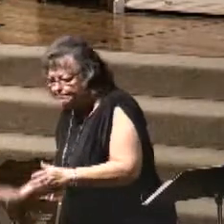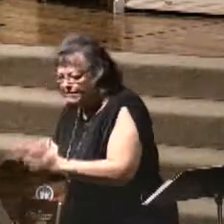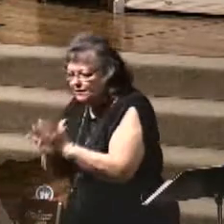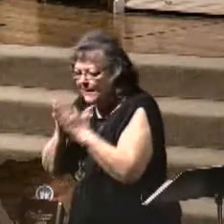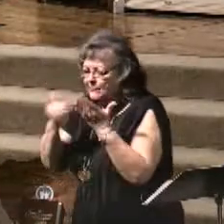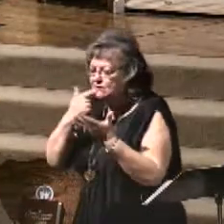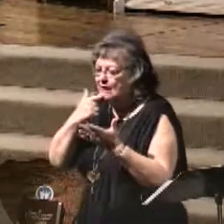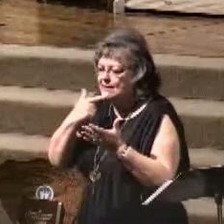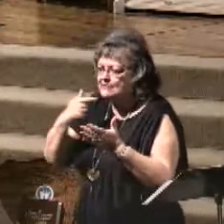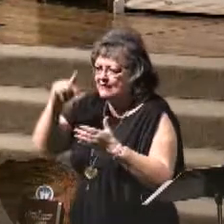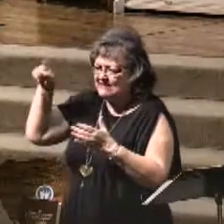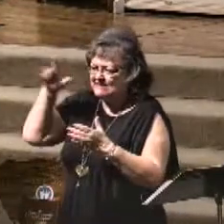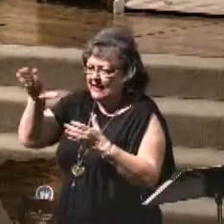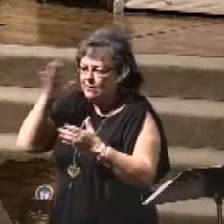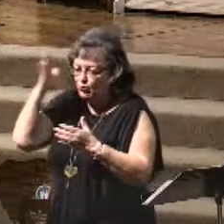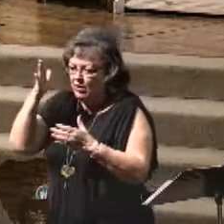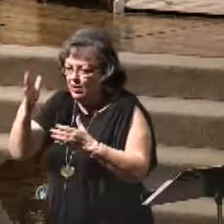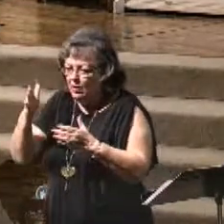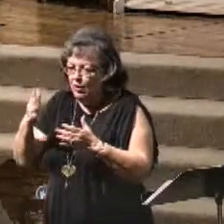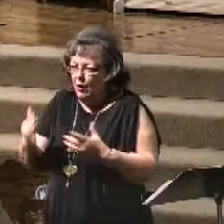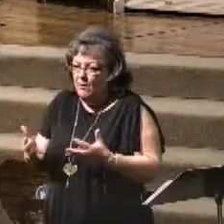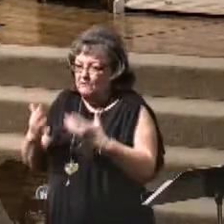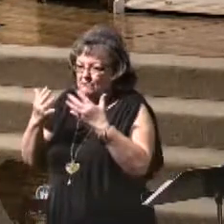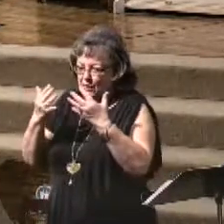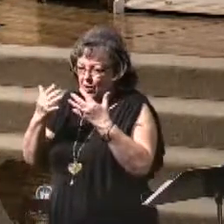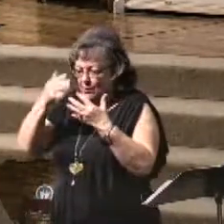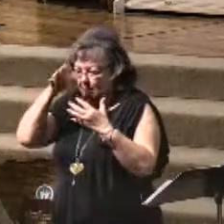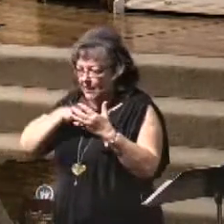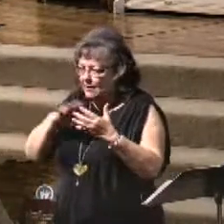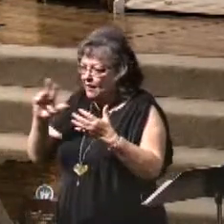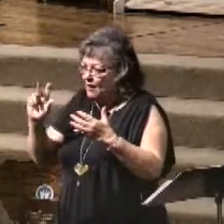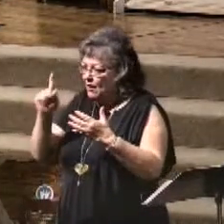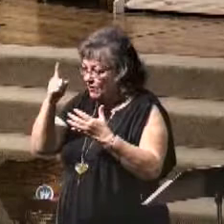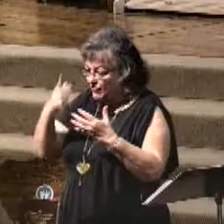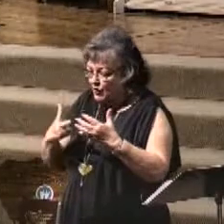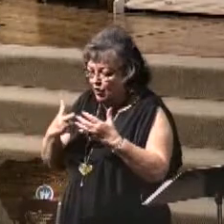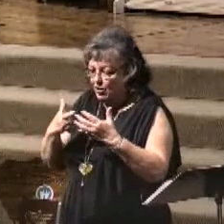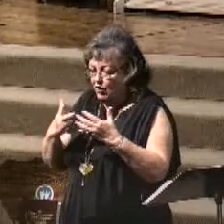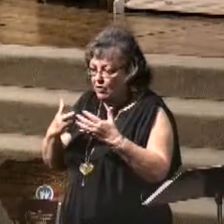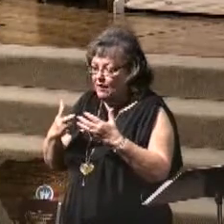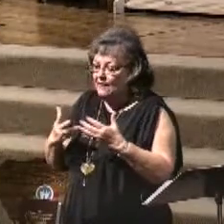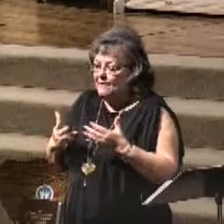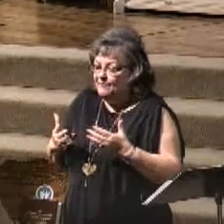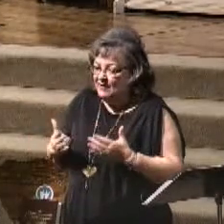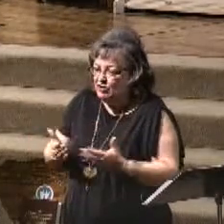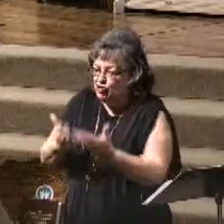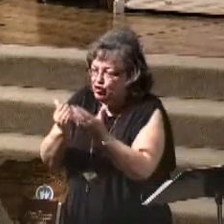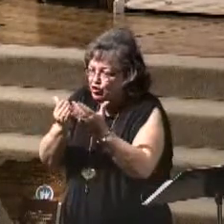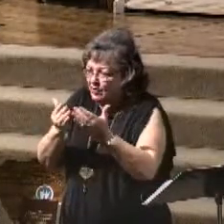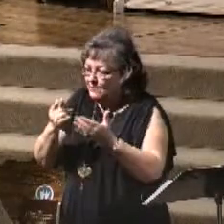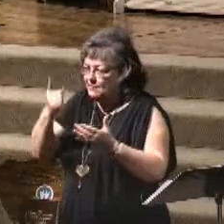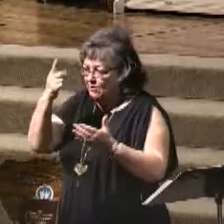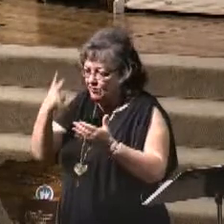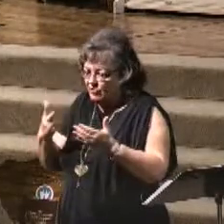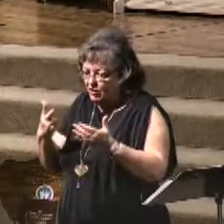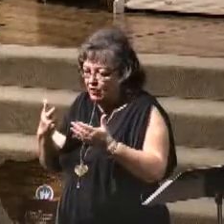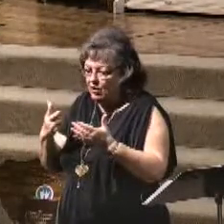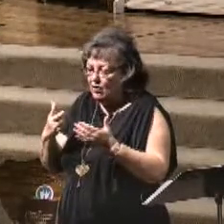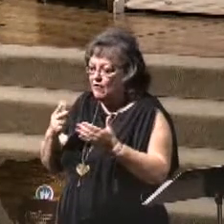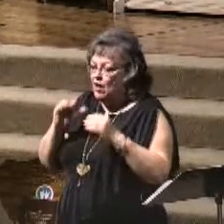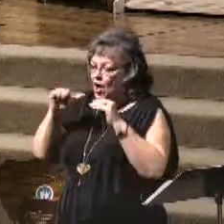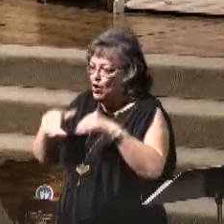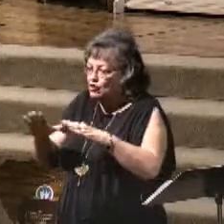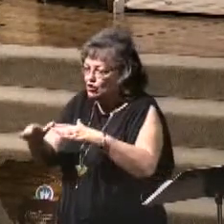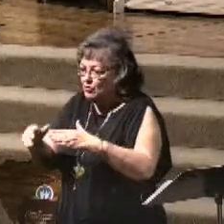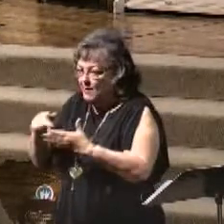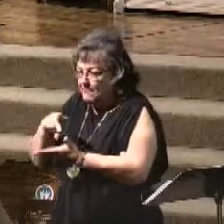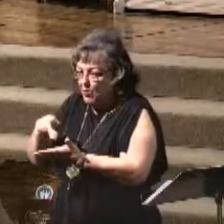a third of the sea life will be killed. A third of the ships will be destroyed. A third of the oceans will be poisoned. And that will